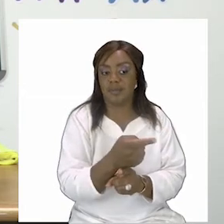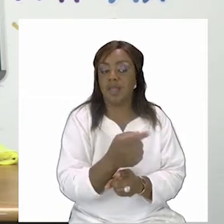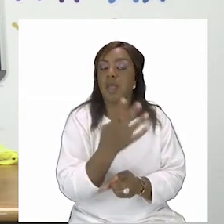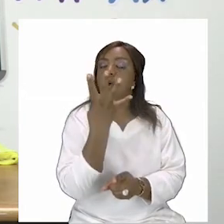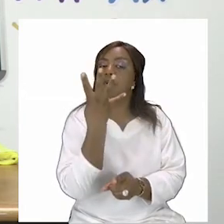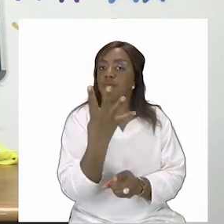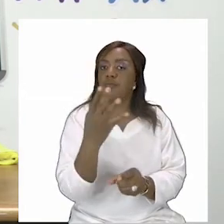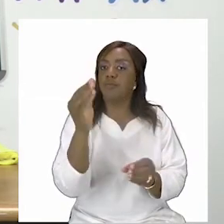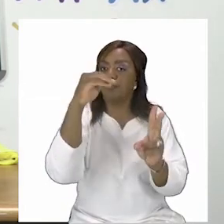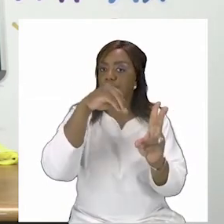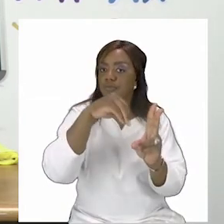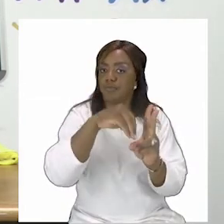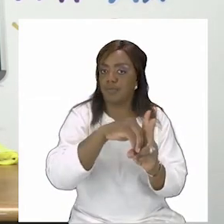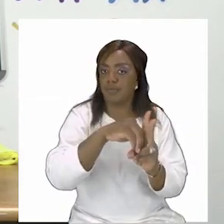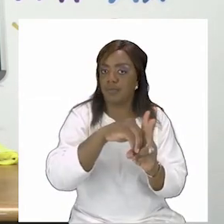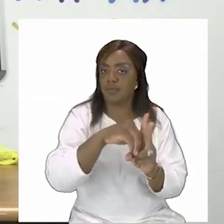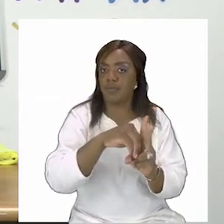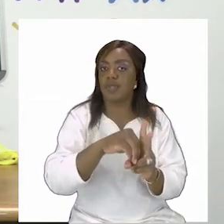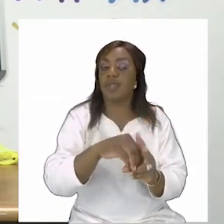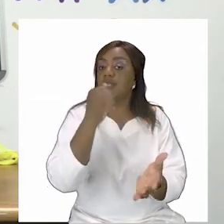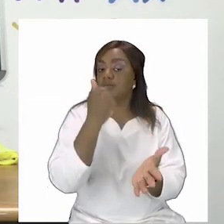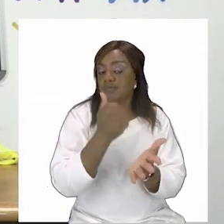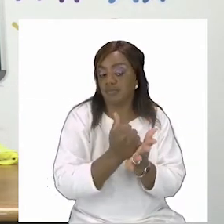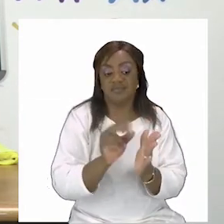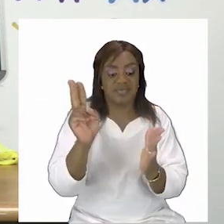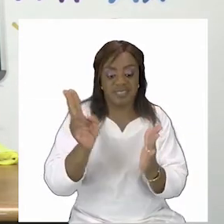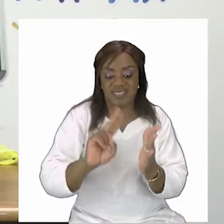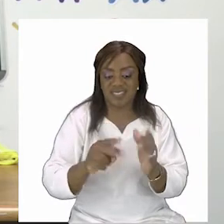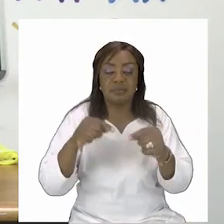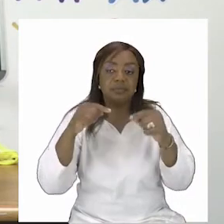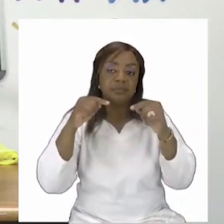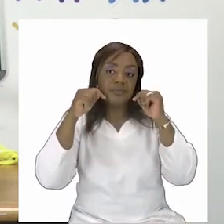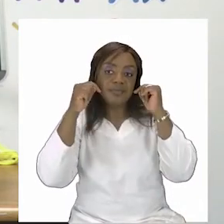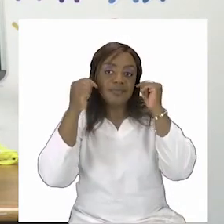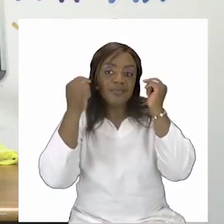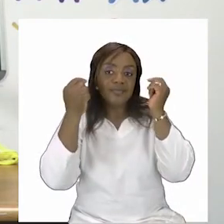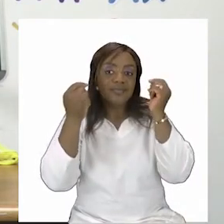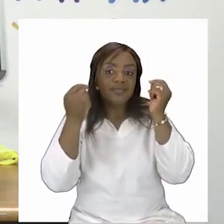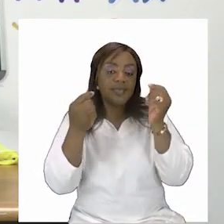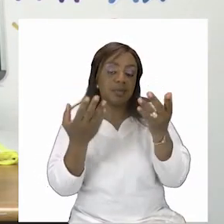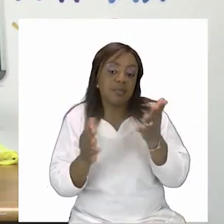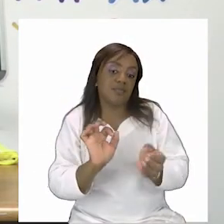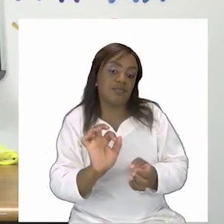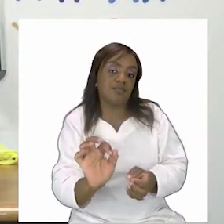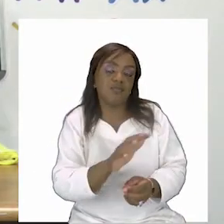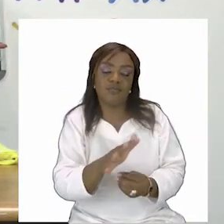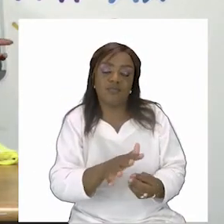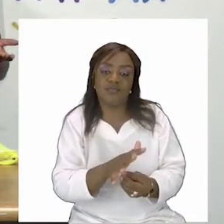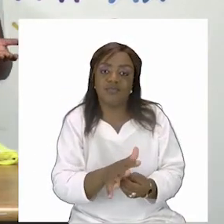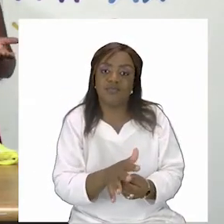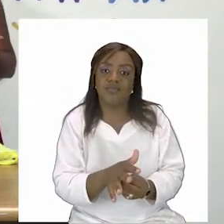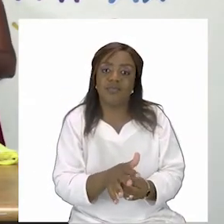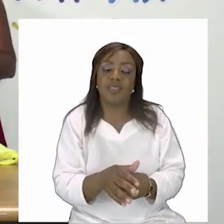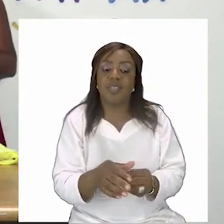people and they are sitting and reading and smiling that could be your family and on